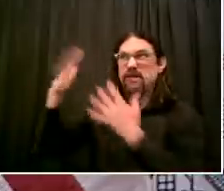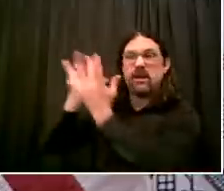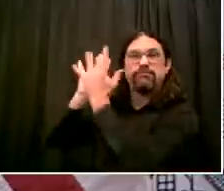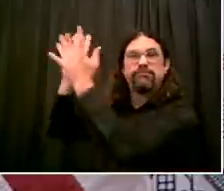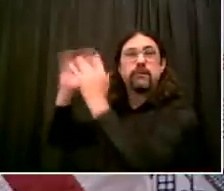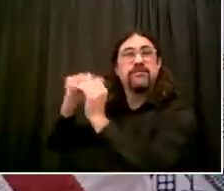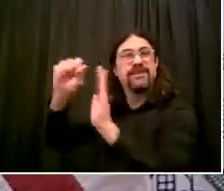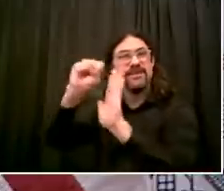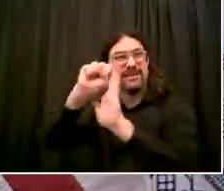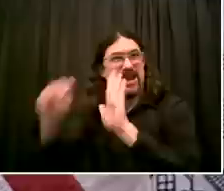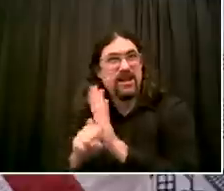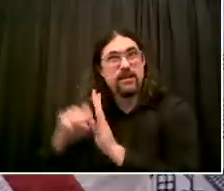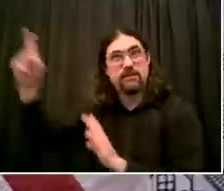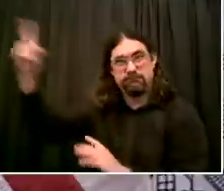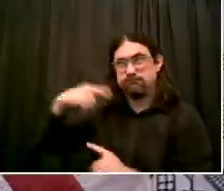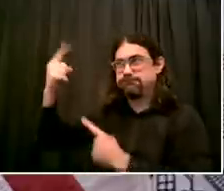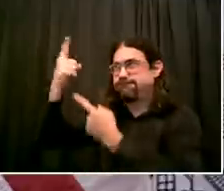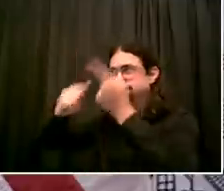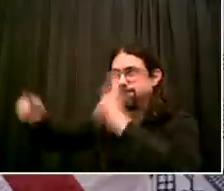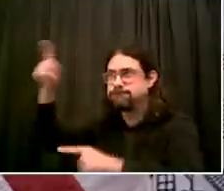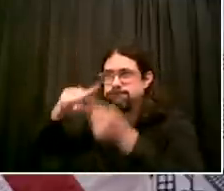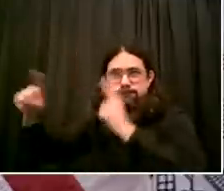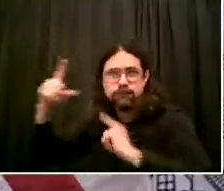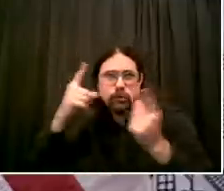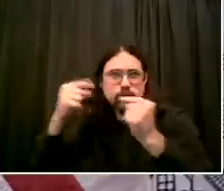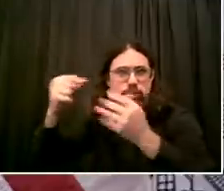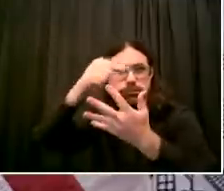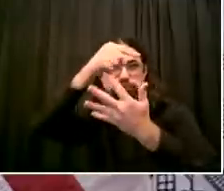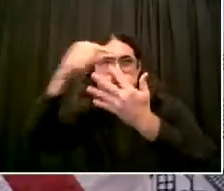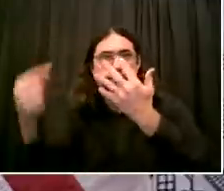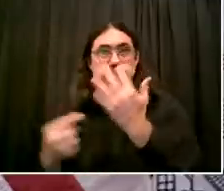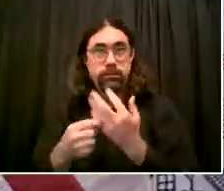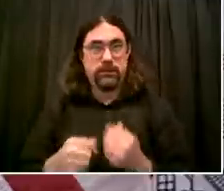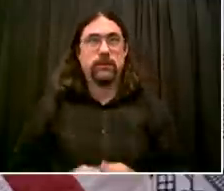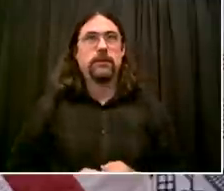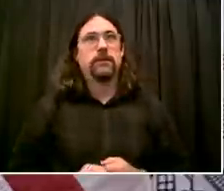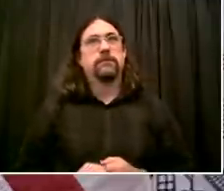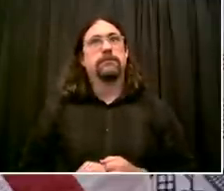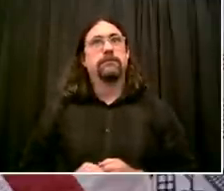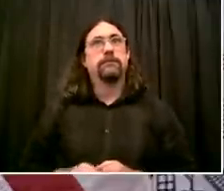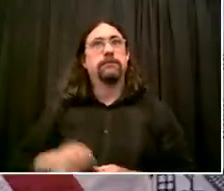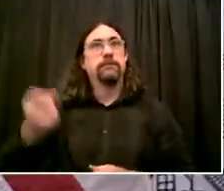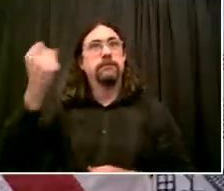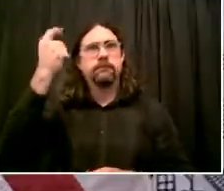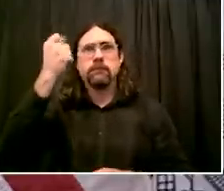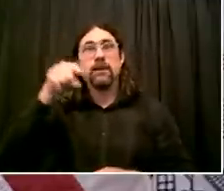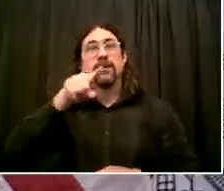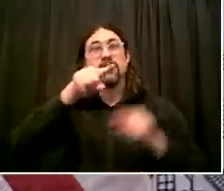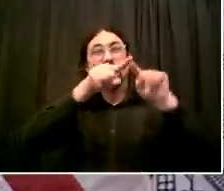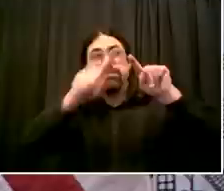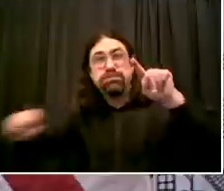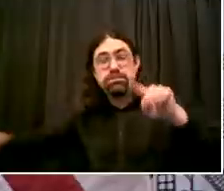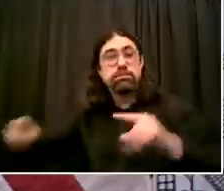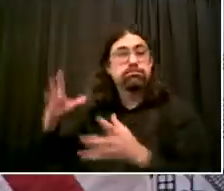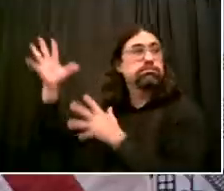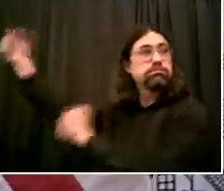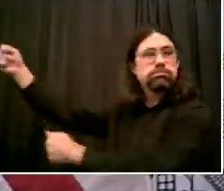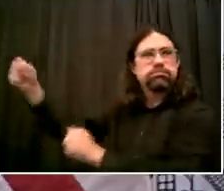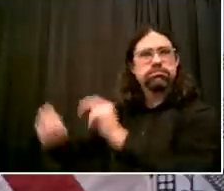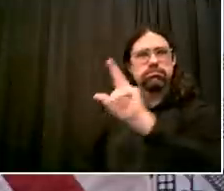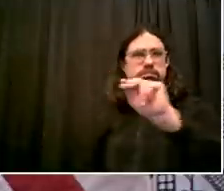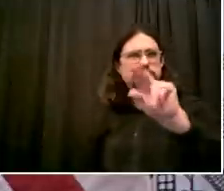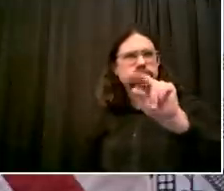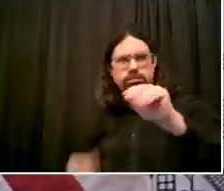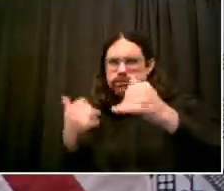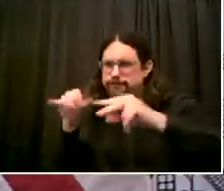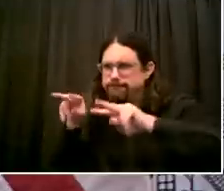That's also crucial to always keep an eye on the data. But we've seen consistent progress and it's time to say to